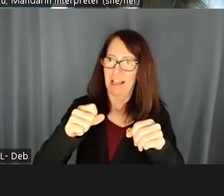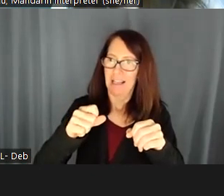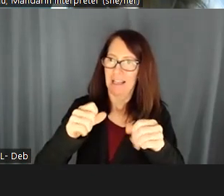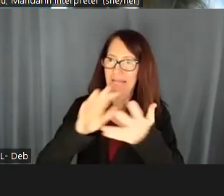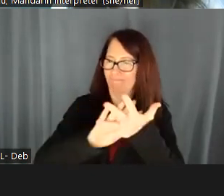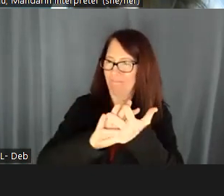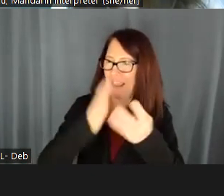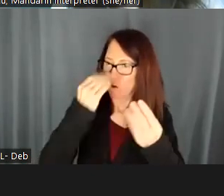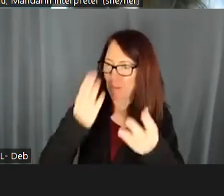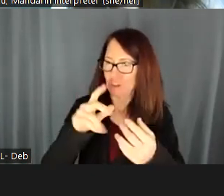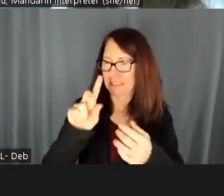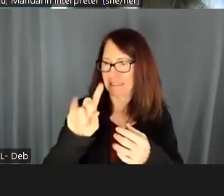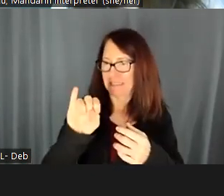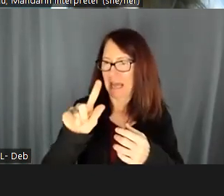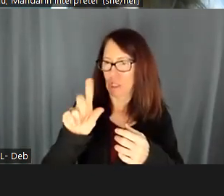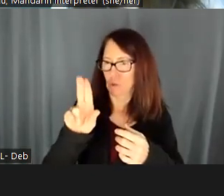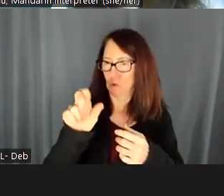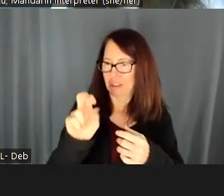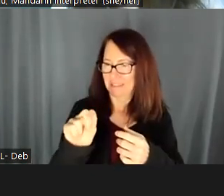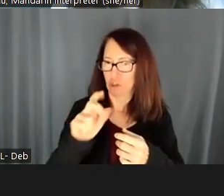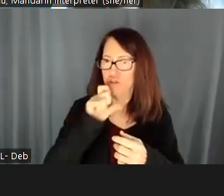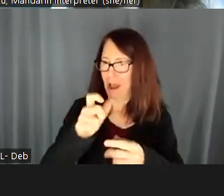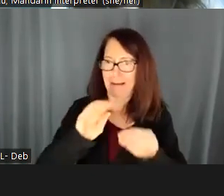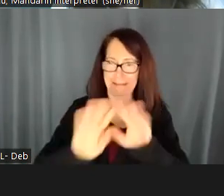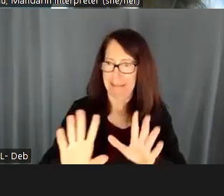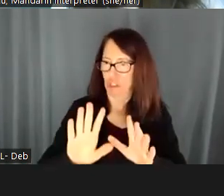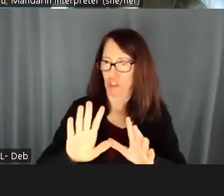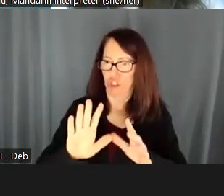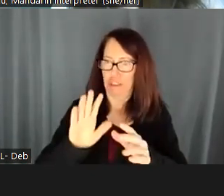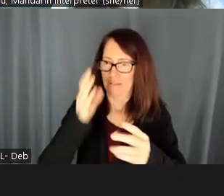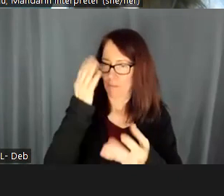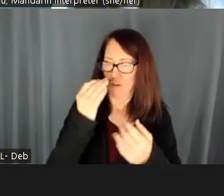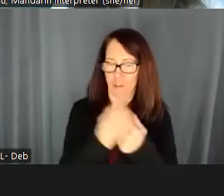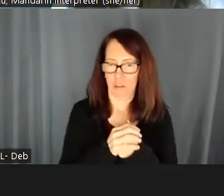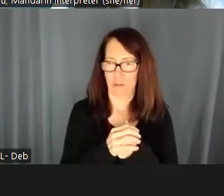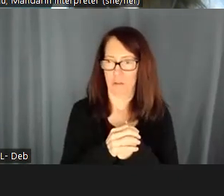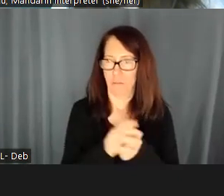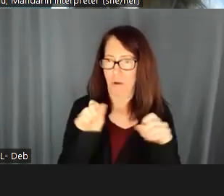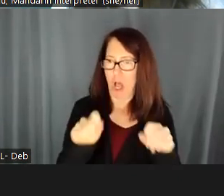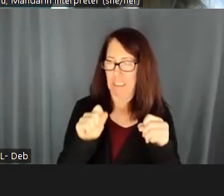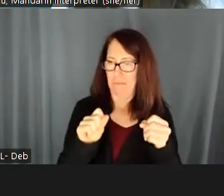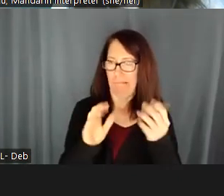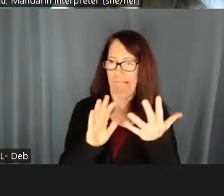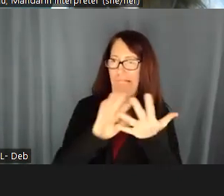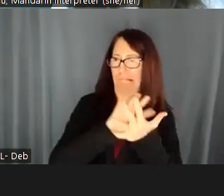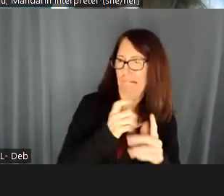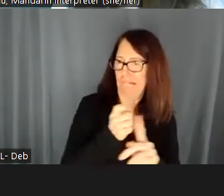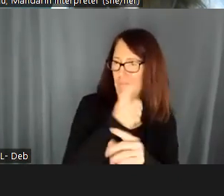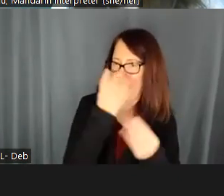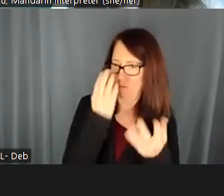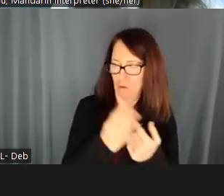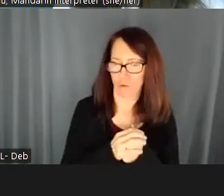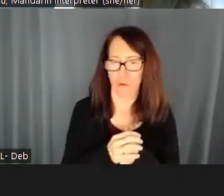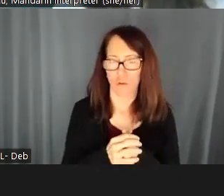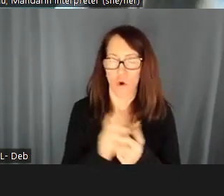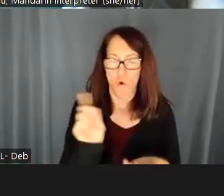you know, where in a particular track are, say, people who